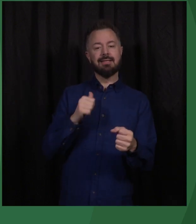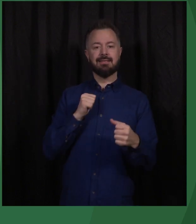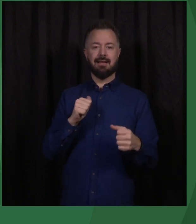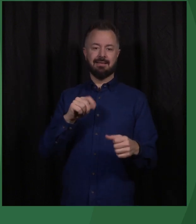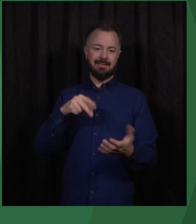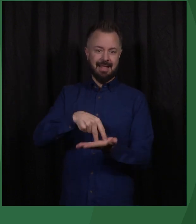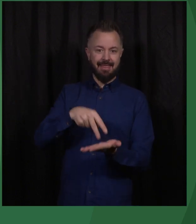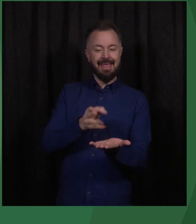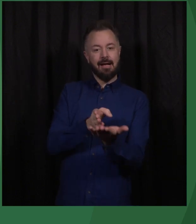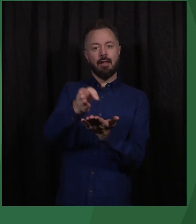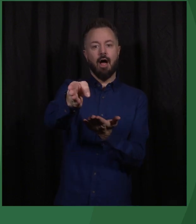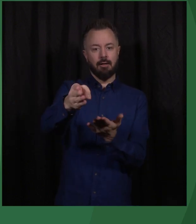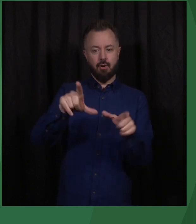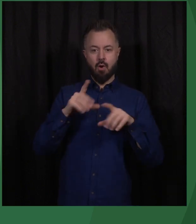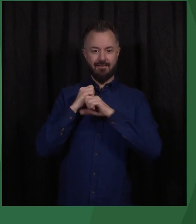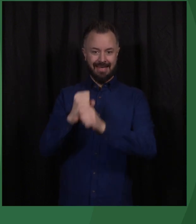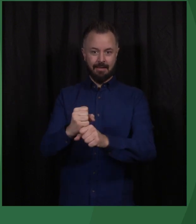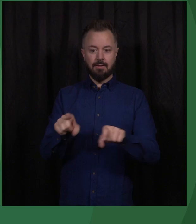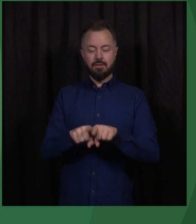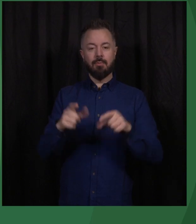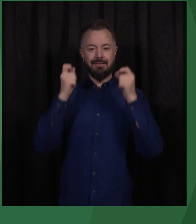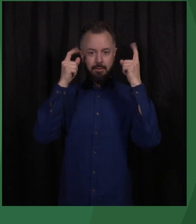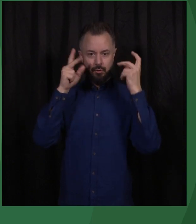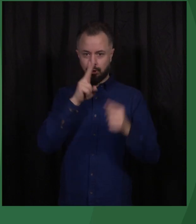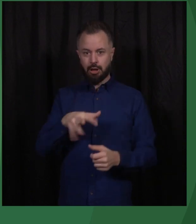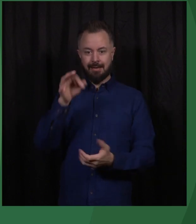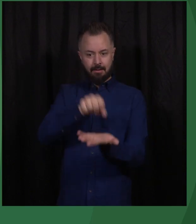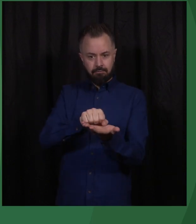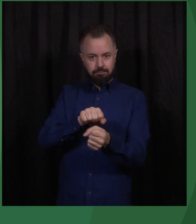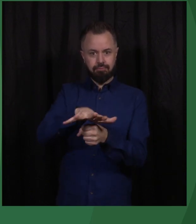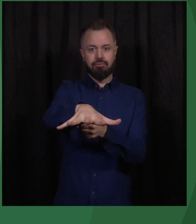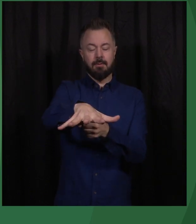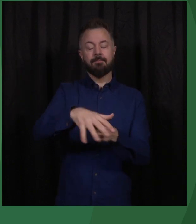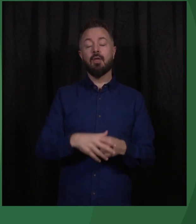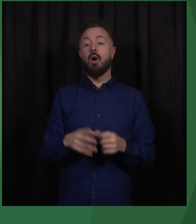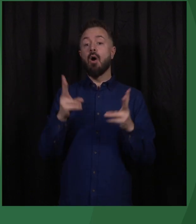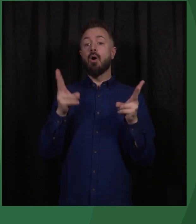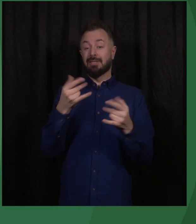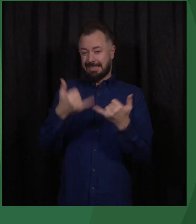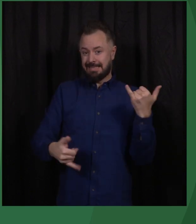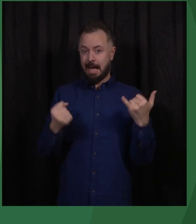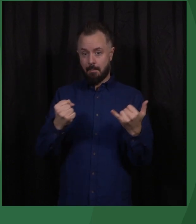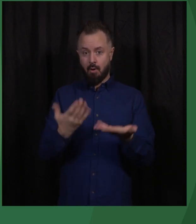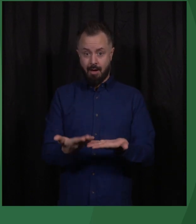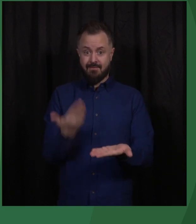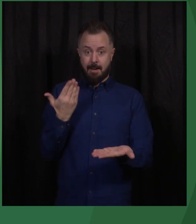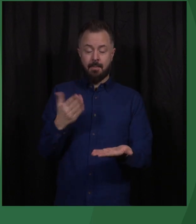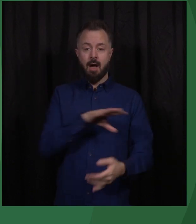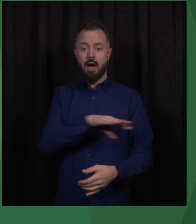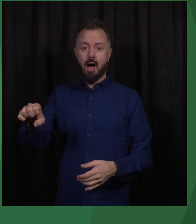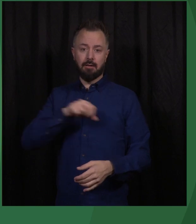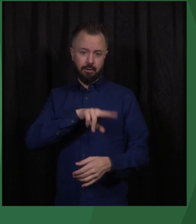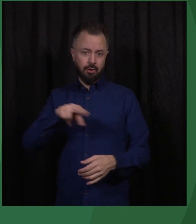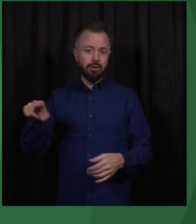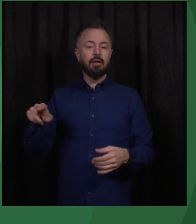which they can disseminate their views. And finally, and let me stress this point, all Norwegian development